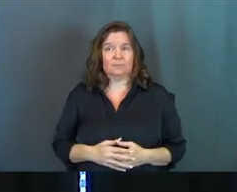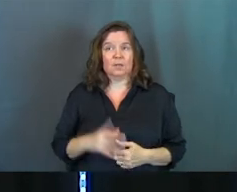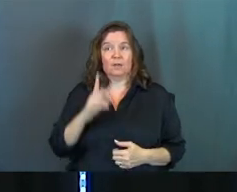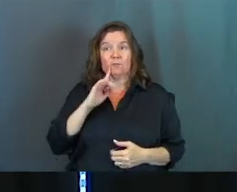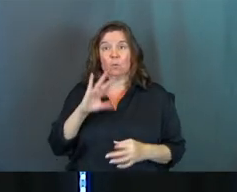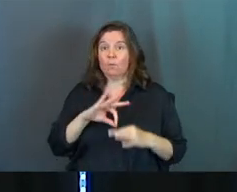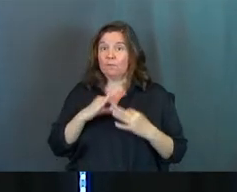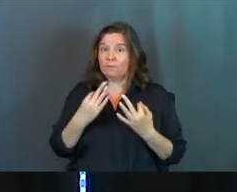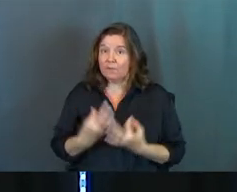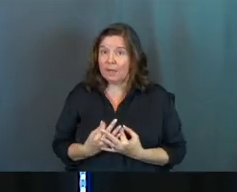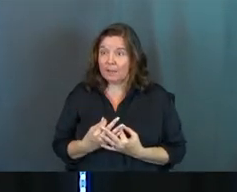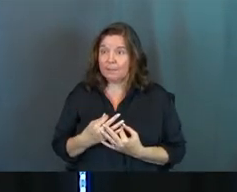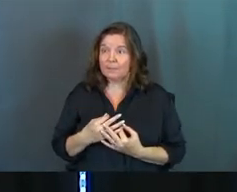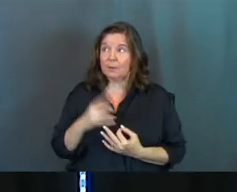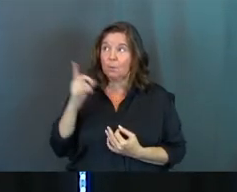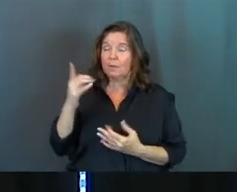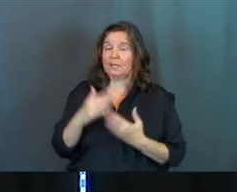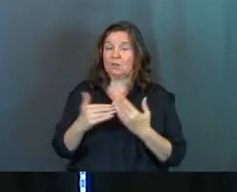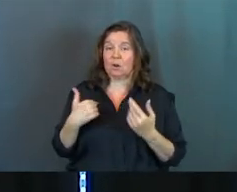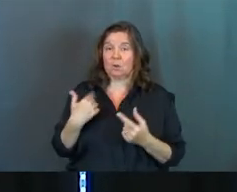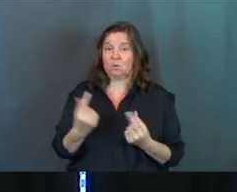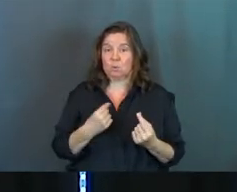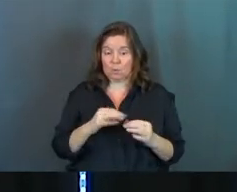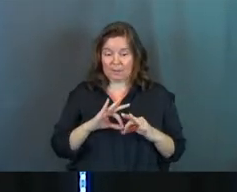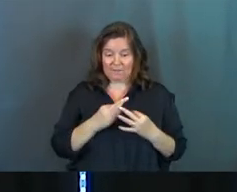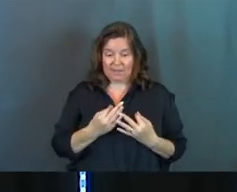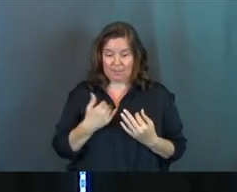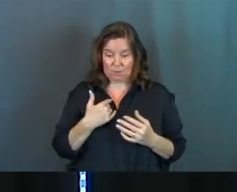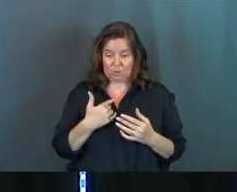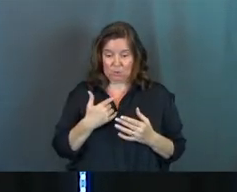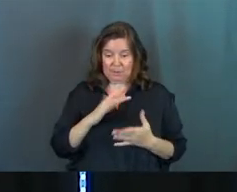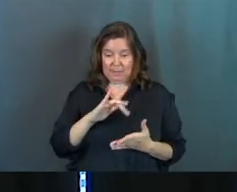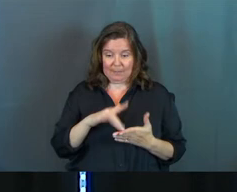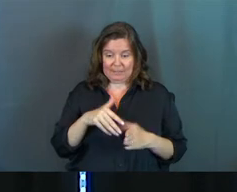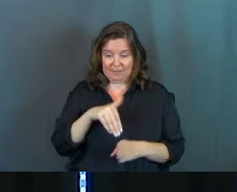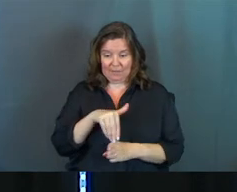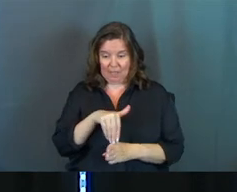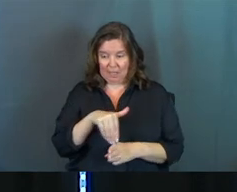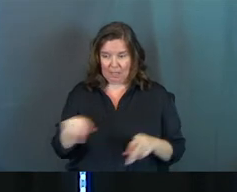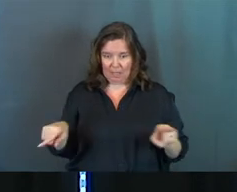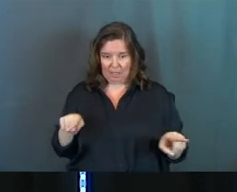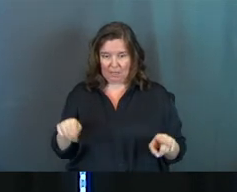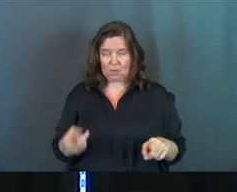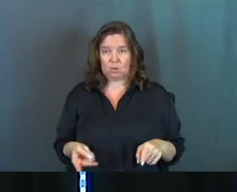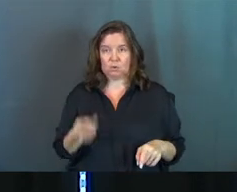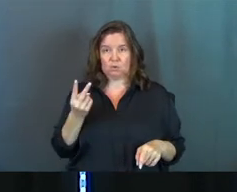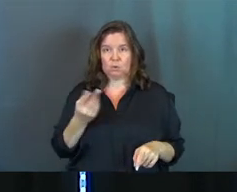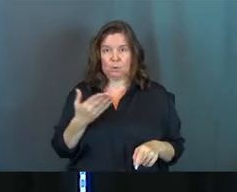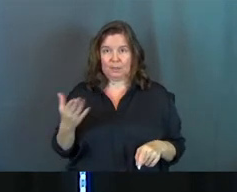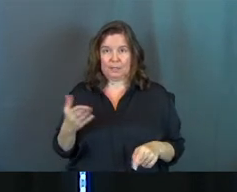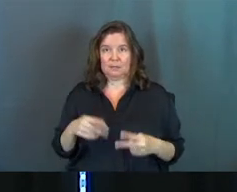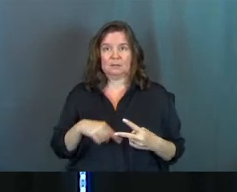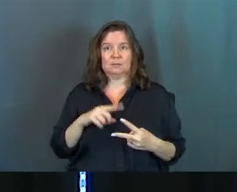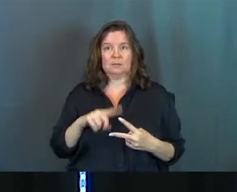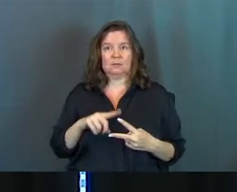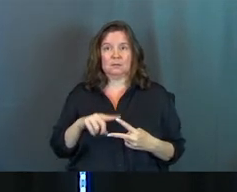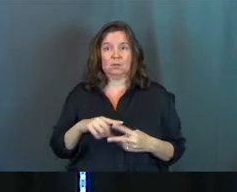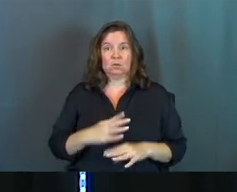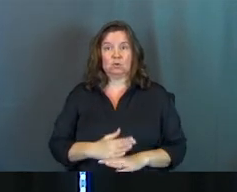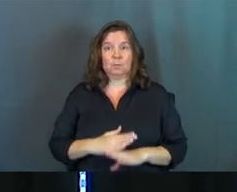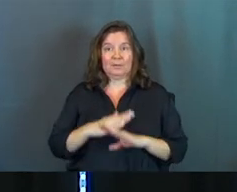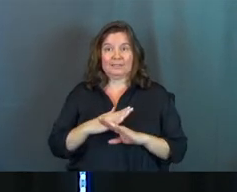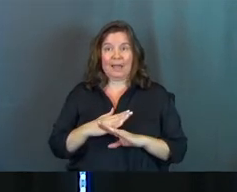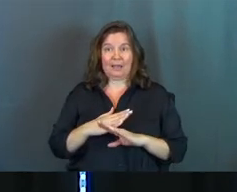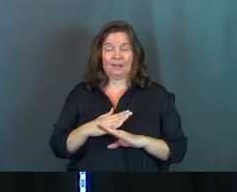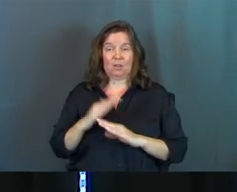it comes to our family, what he's actually calling us to when he calls us to that middle ground, to that space of tension, is two things. He's calling us to protect the